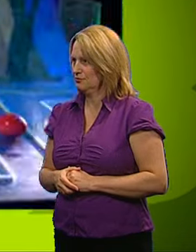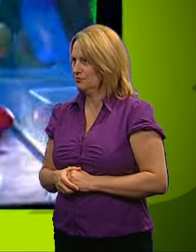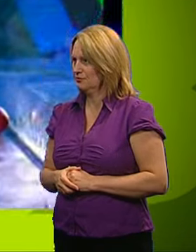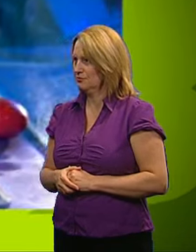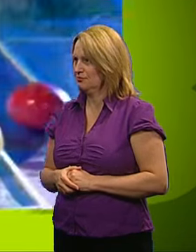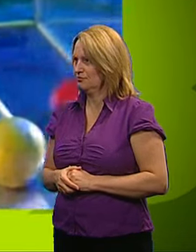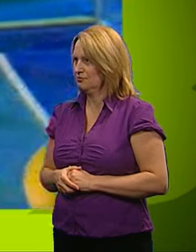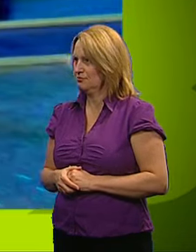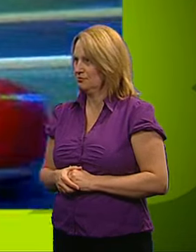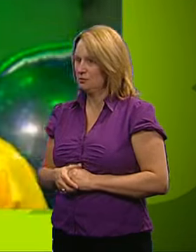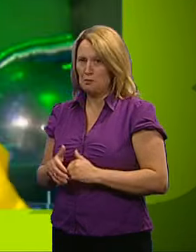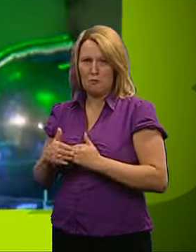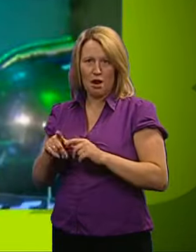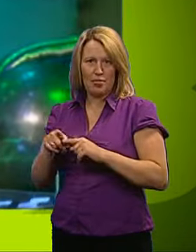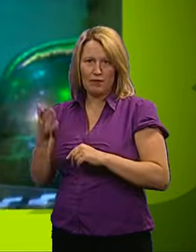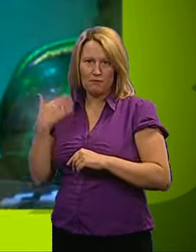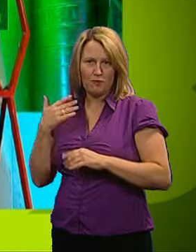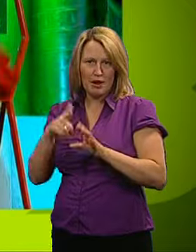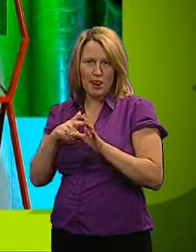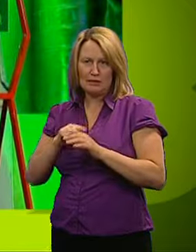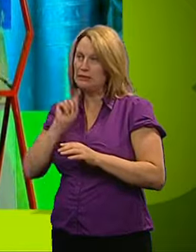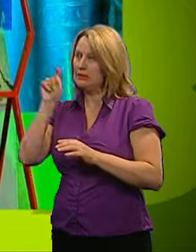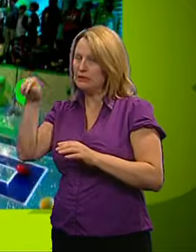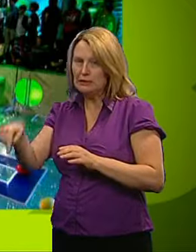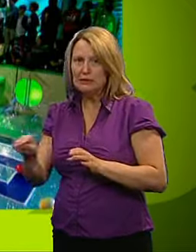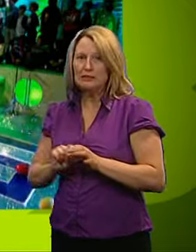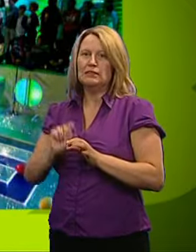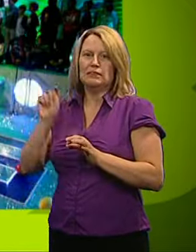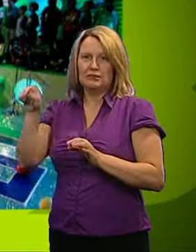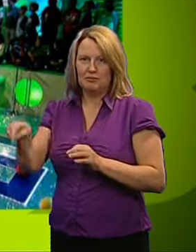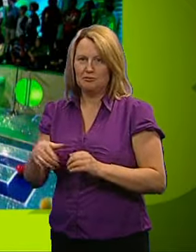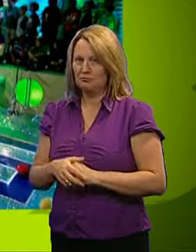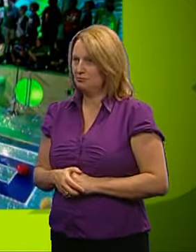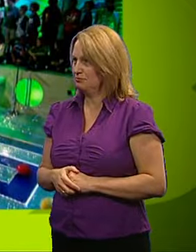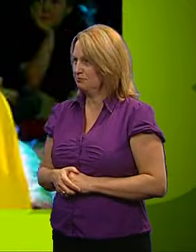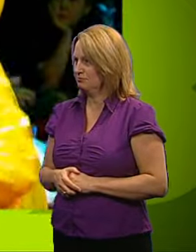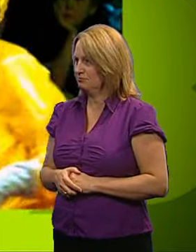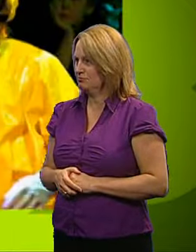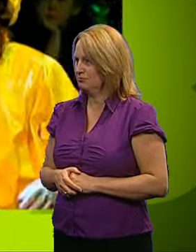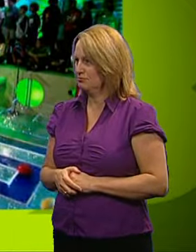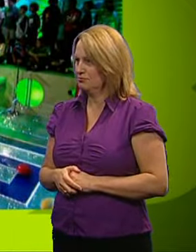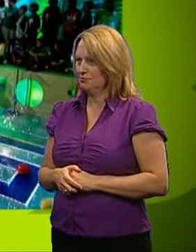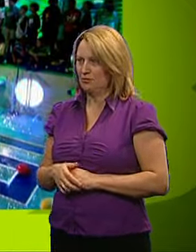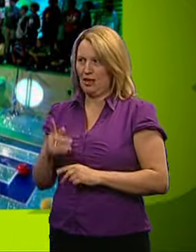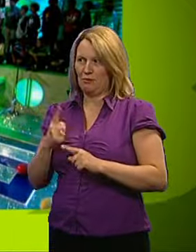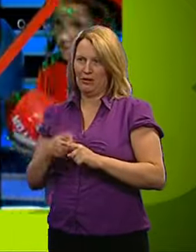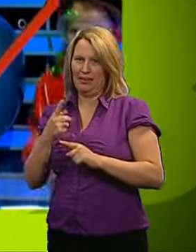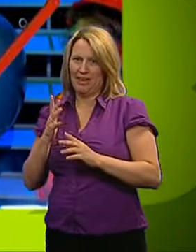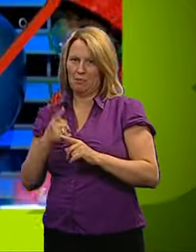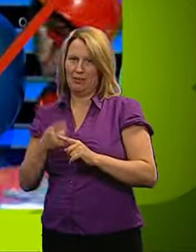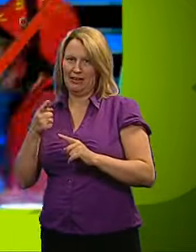And again, back come the yellows. I've never seen a messy, messy mess test like it. The teams are going to have to be quick now.